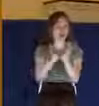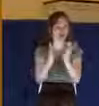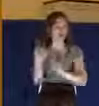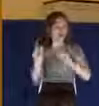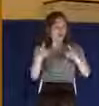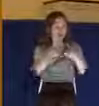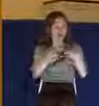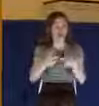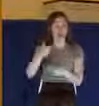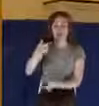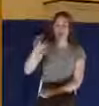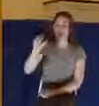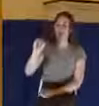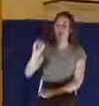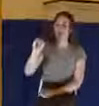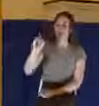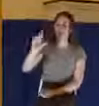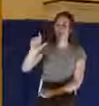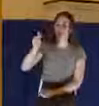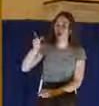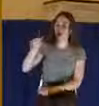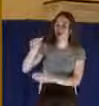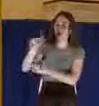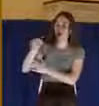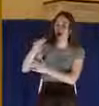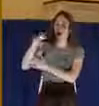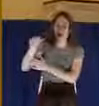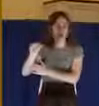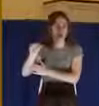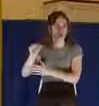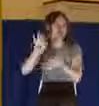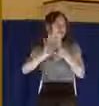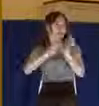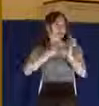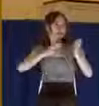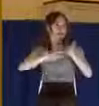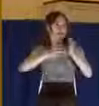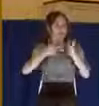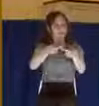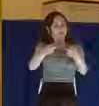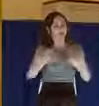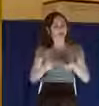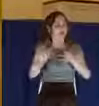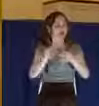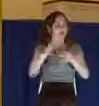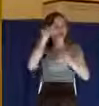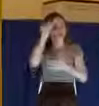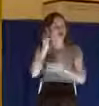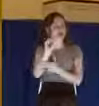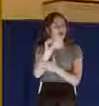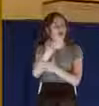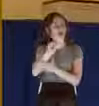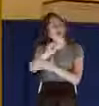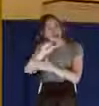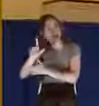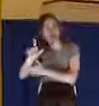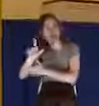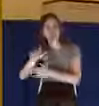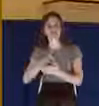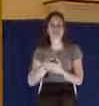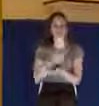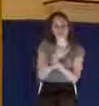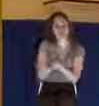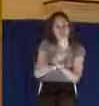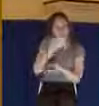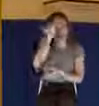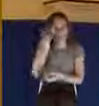is, being interpreted, the place of a skull. And they gave him to drink wine mingled with myrrh, but he received it